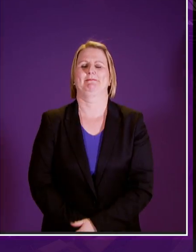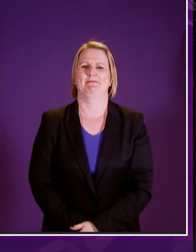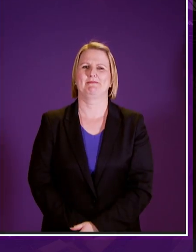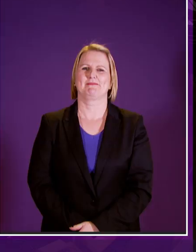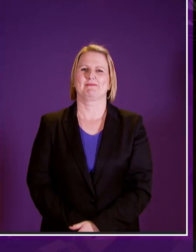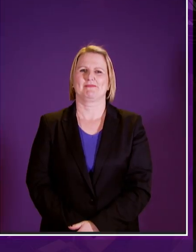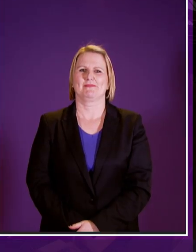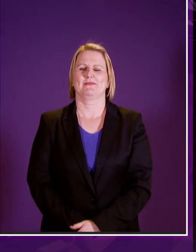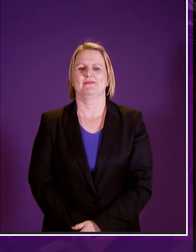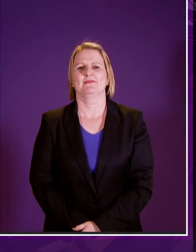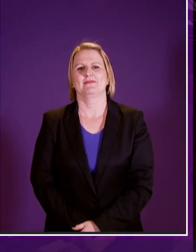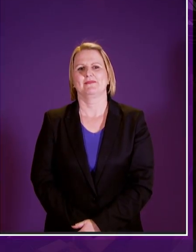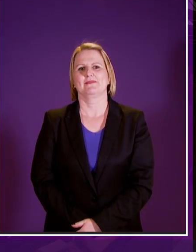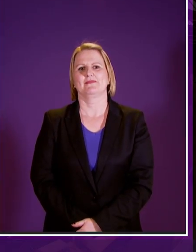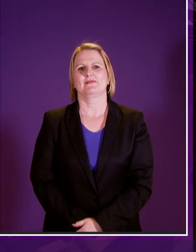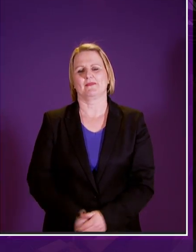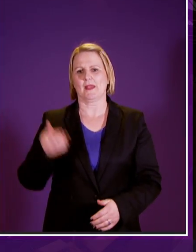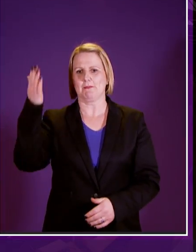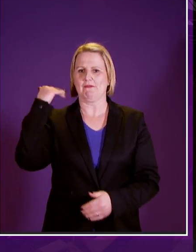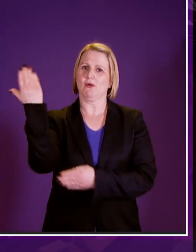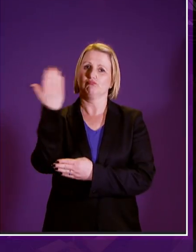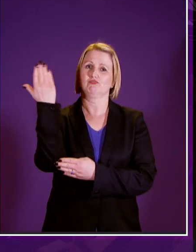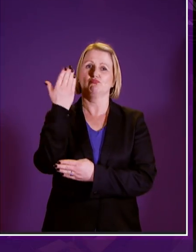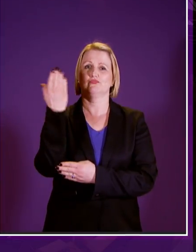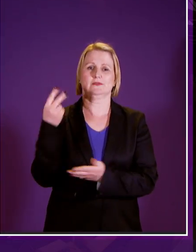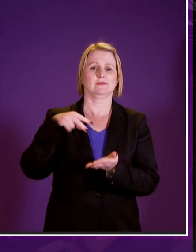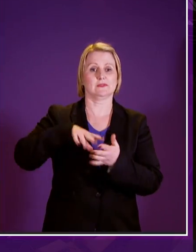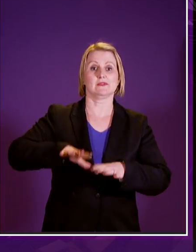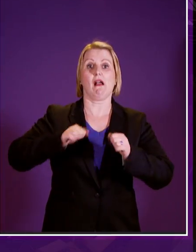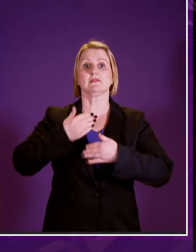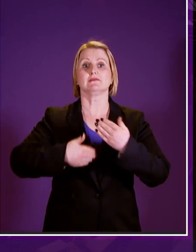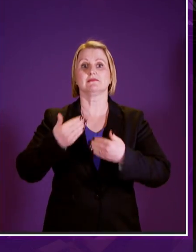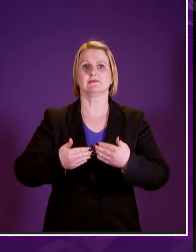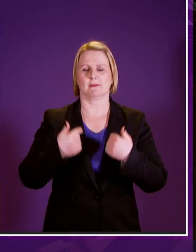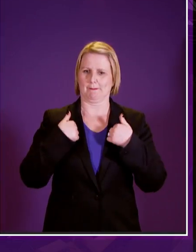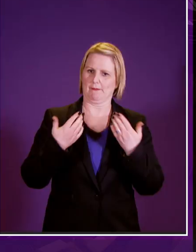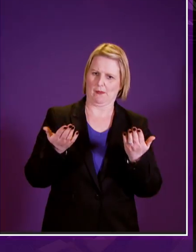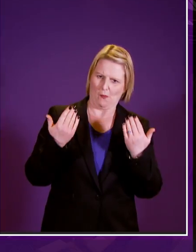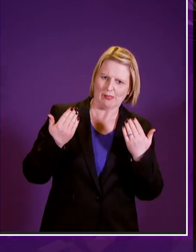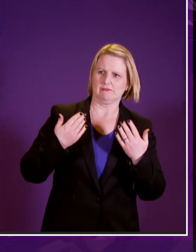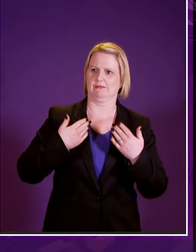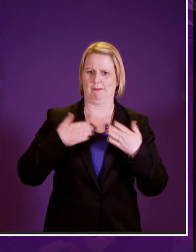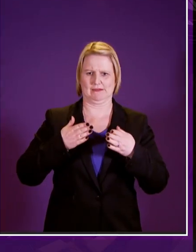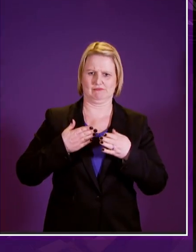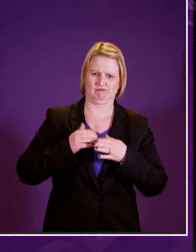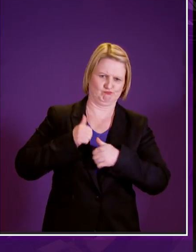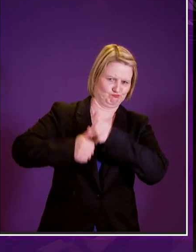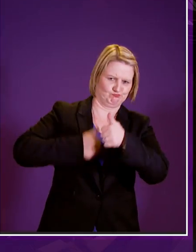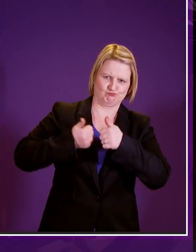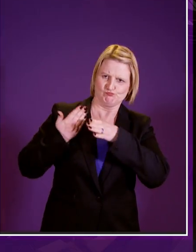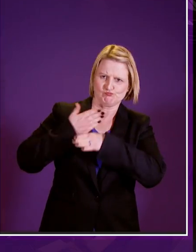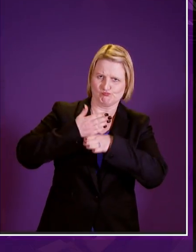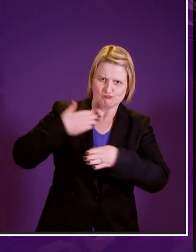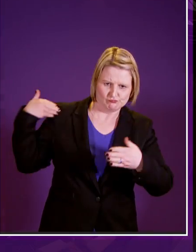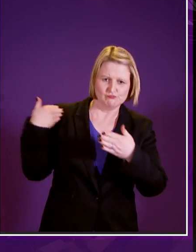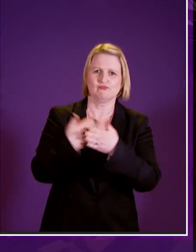and in my opening speech i welcomed the work that we have done and while i raised some concerns i